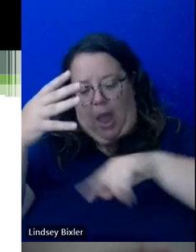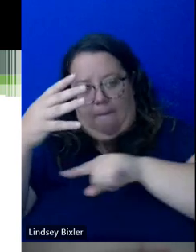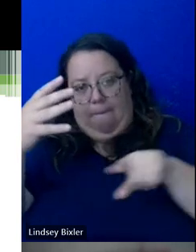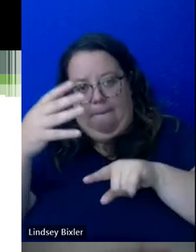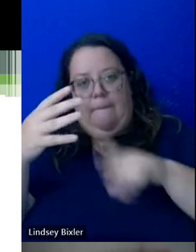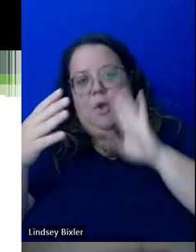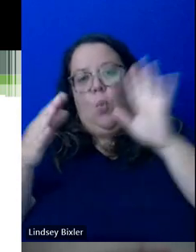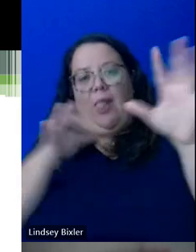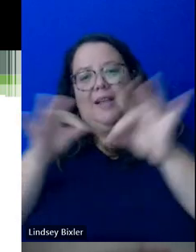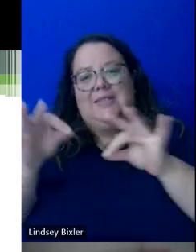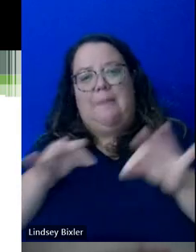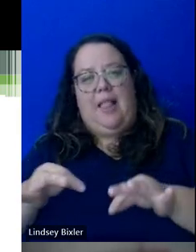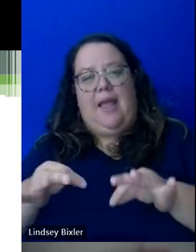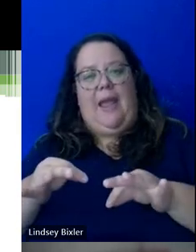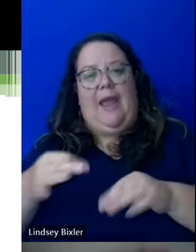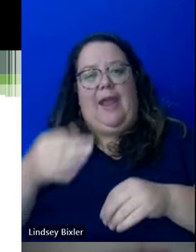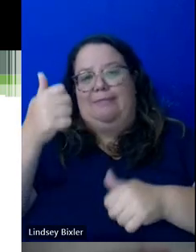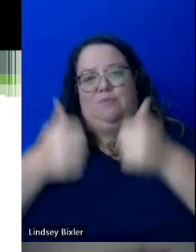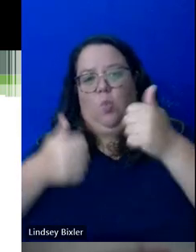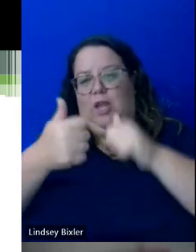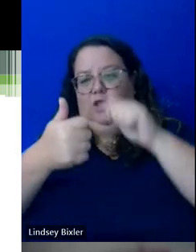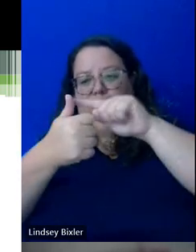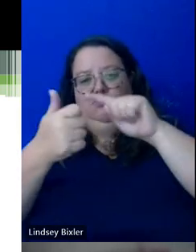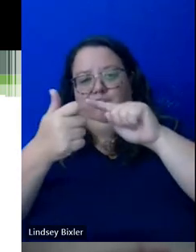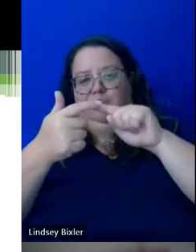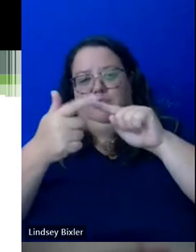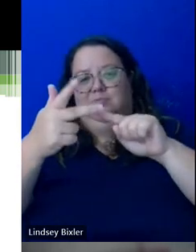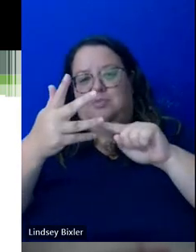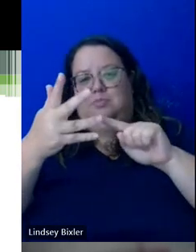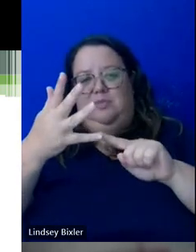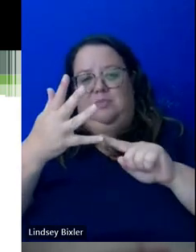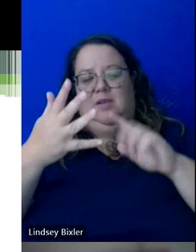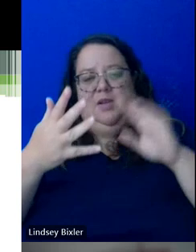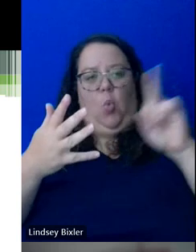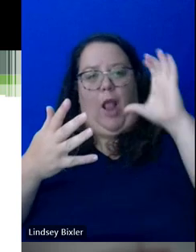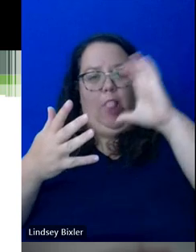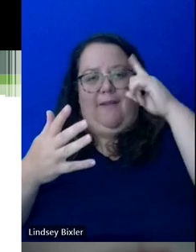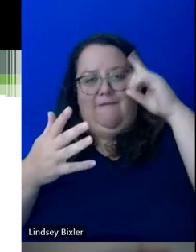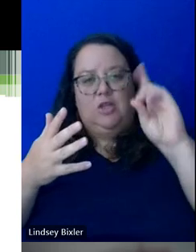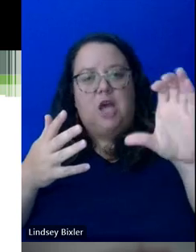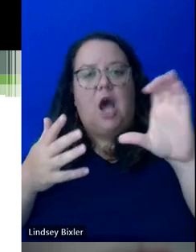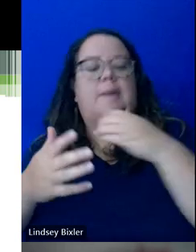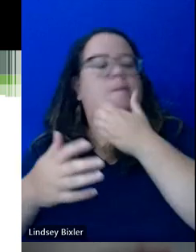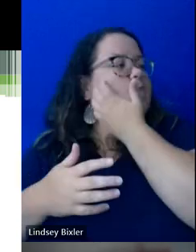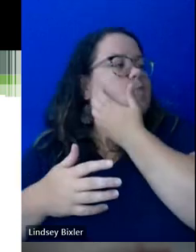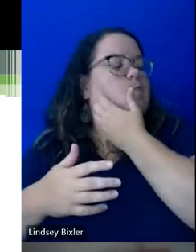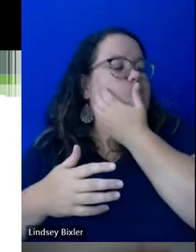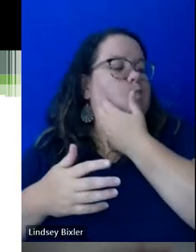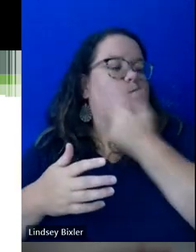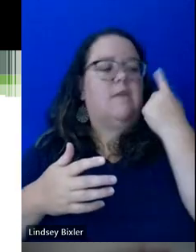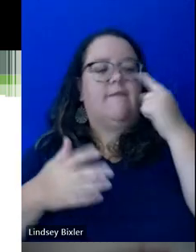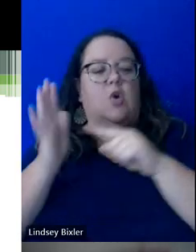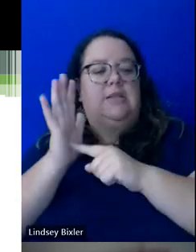the areas that we're looking for documentation. So, if it's, you know, disability